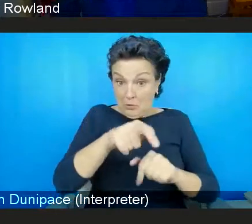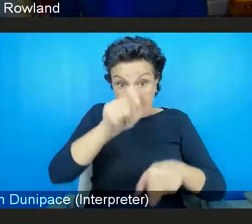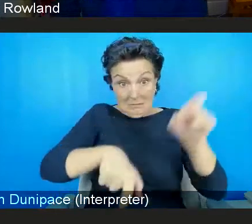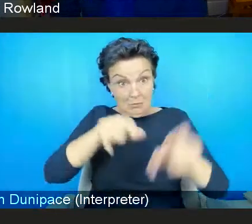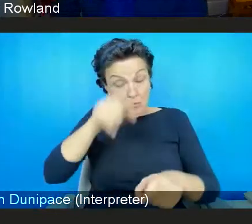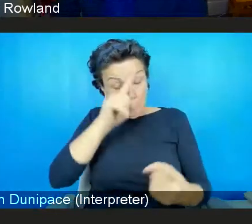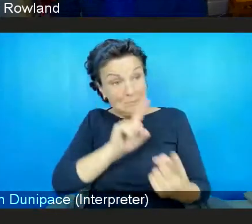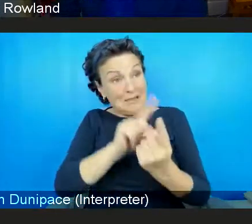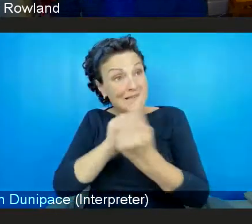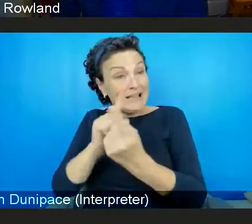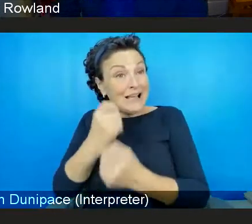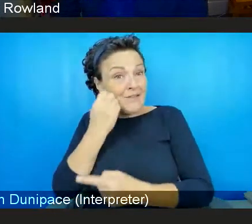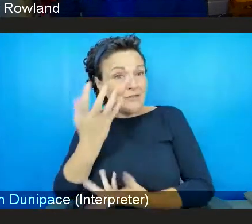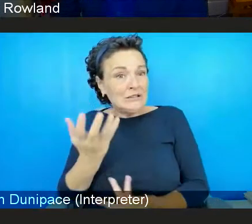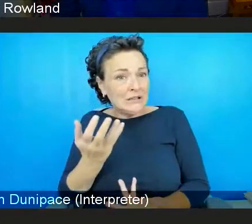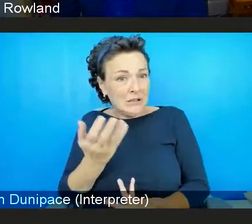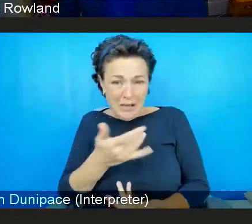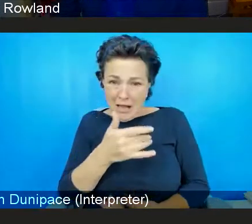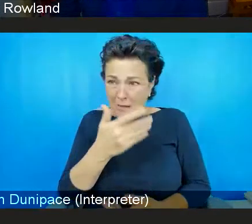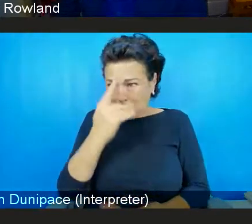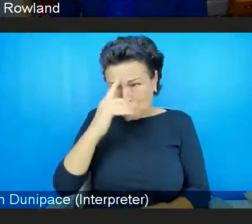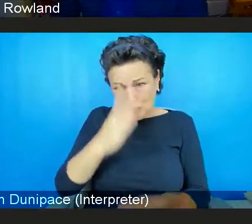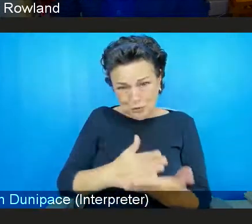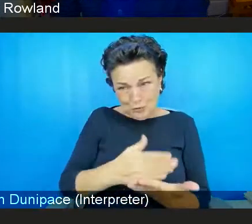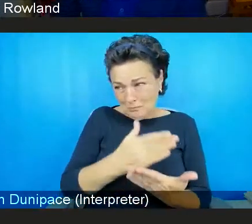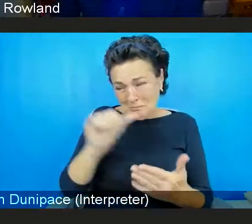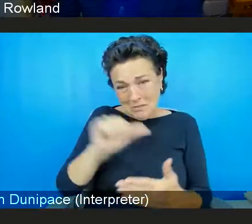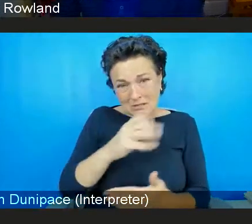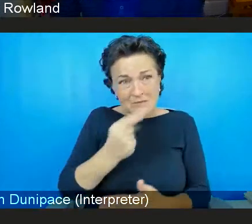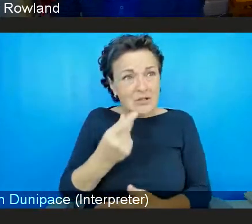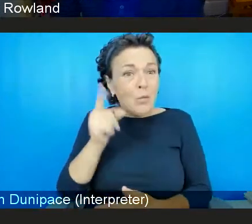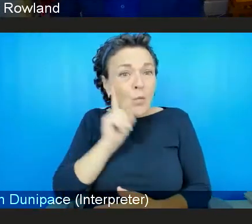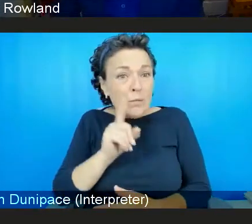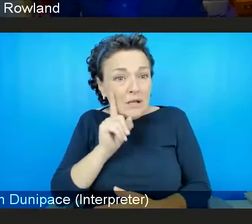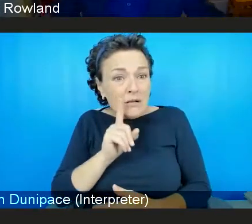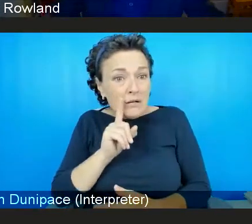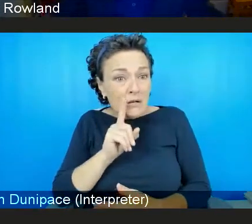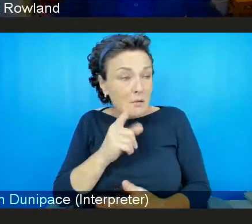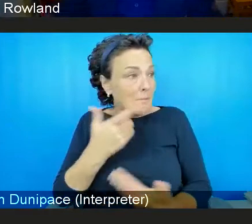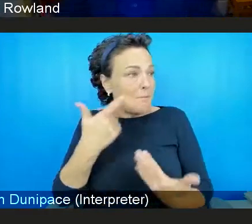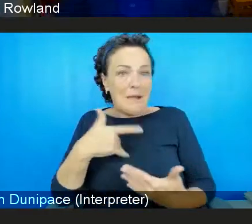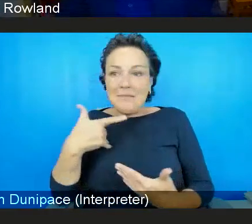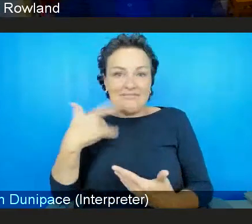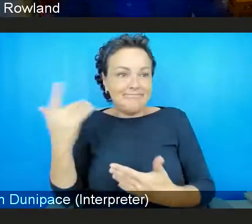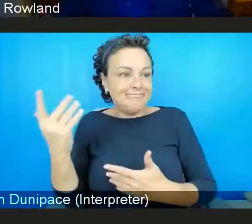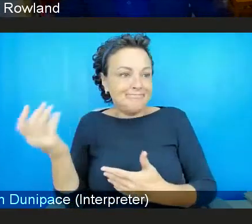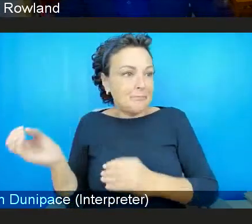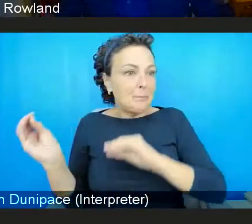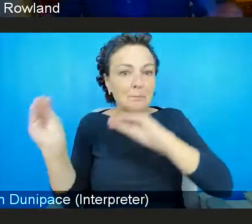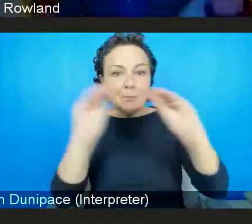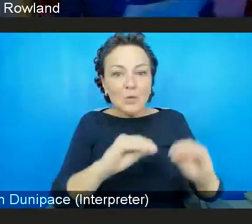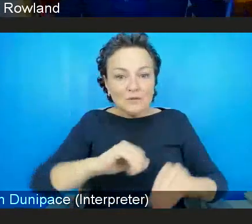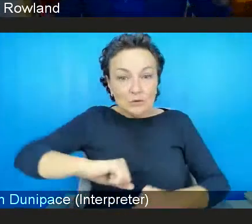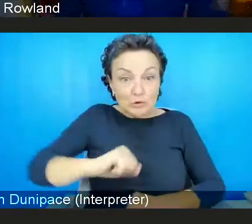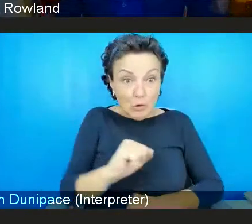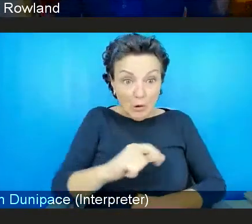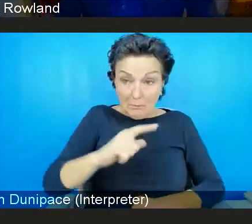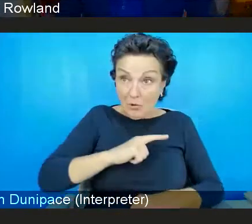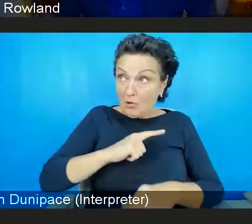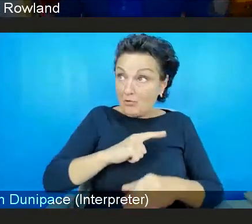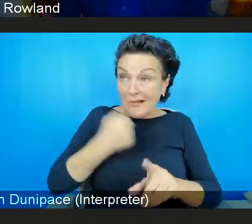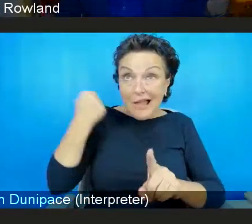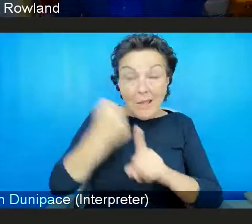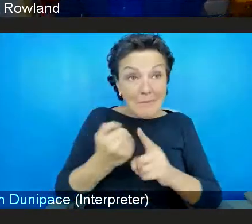I imagine that you possibly have some women who have maybe come to live in Scotland as a result of the impact of climate